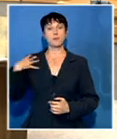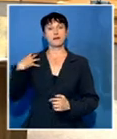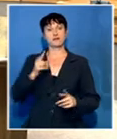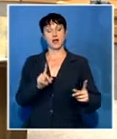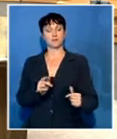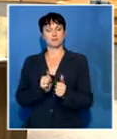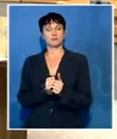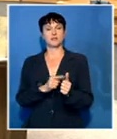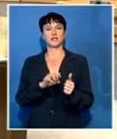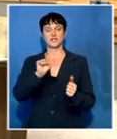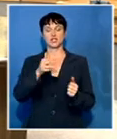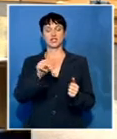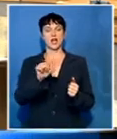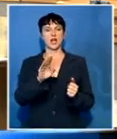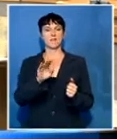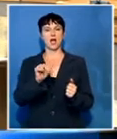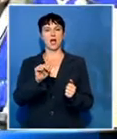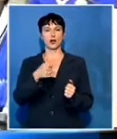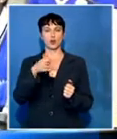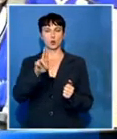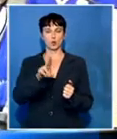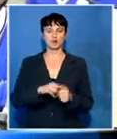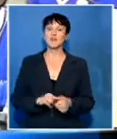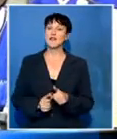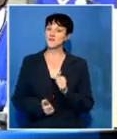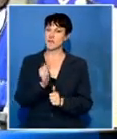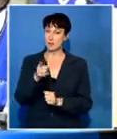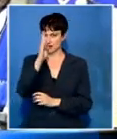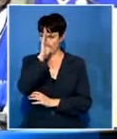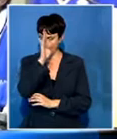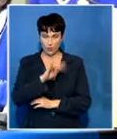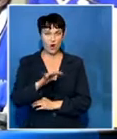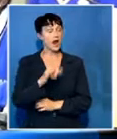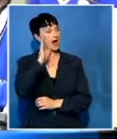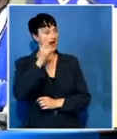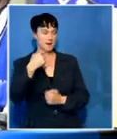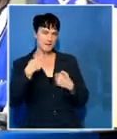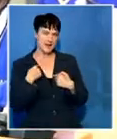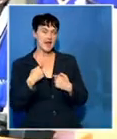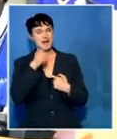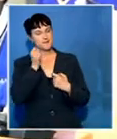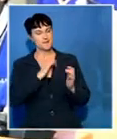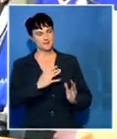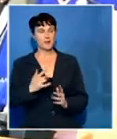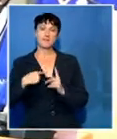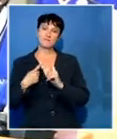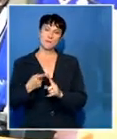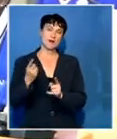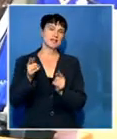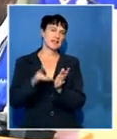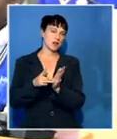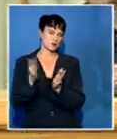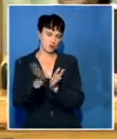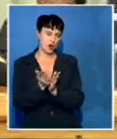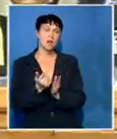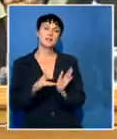First, it was getting to know each other. I'm Labahang Malete. I'm from Bukuni Technical Secondary School, and I'm doing electrical